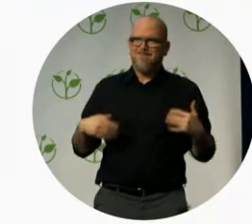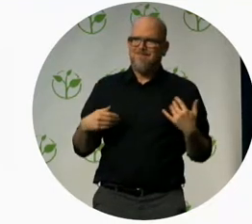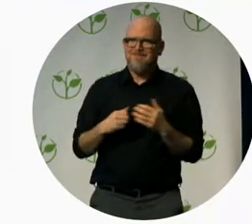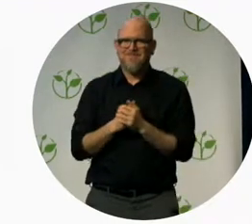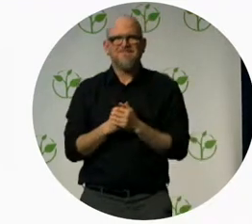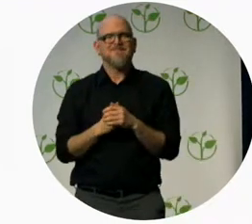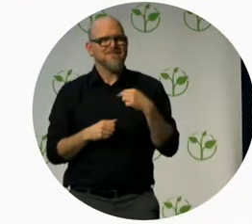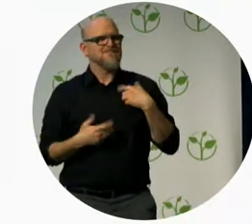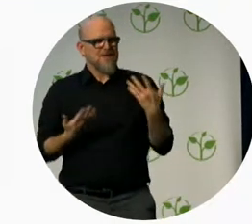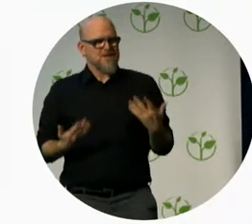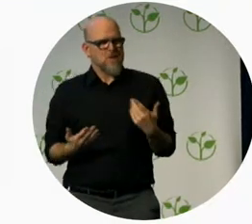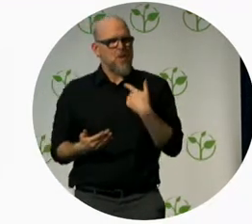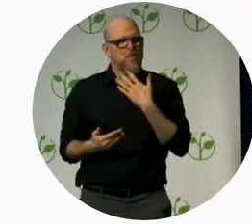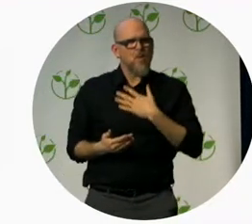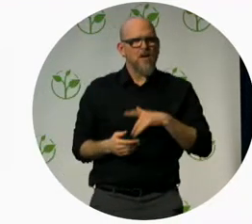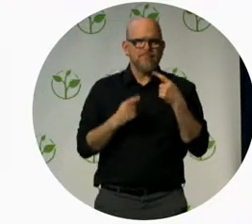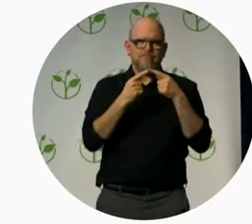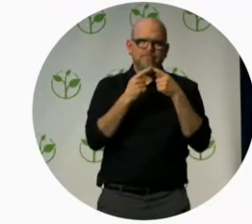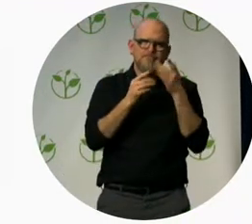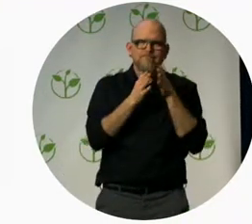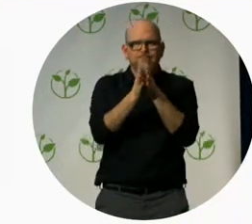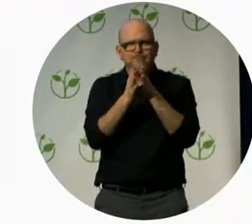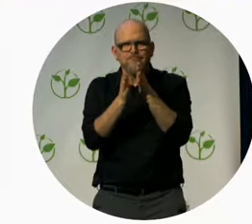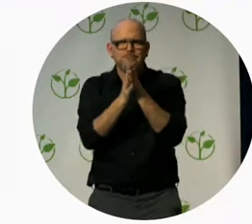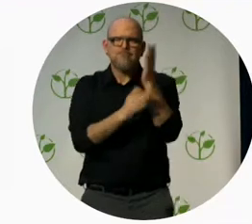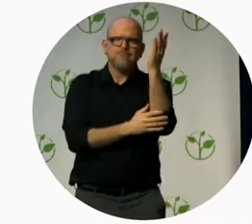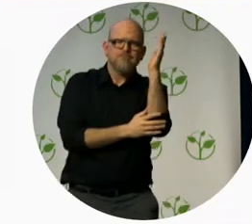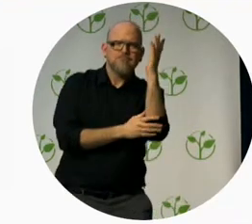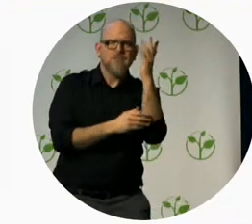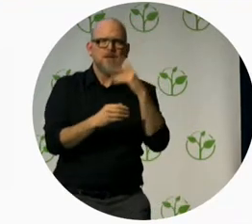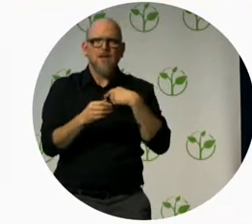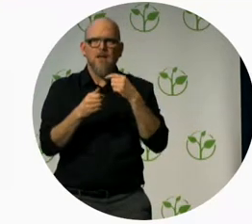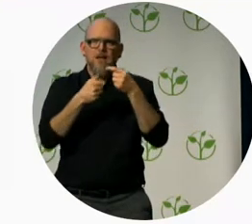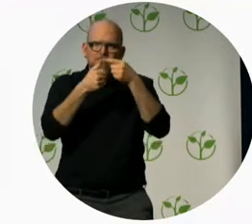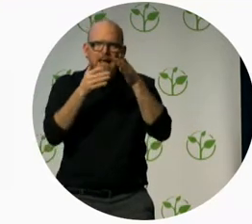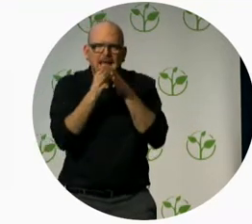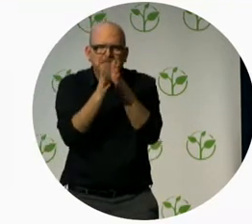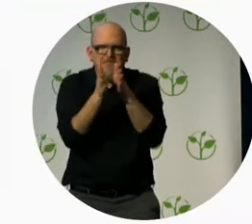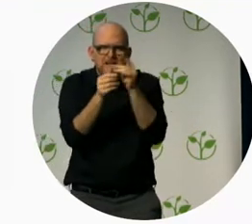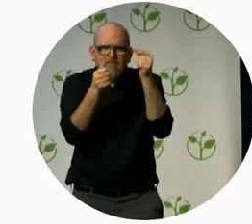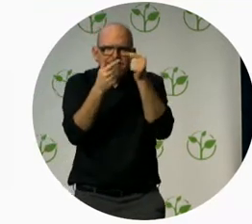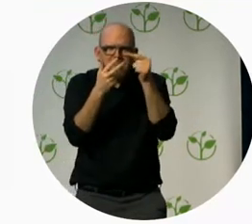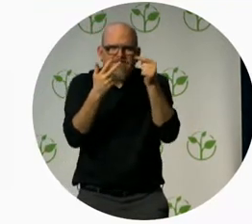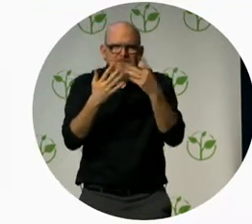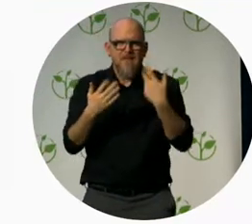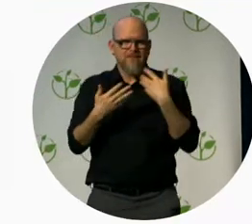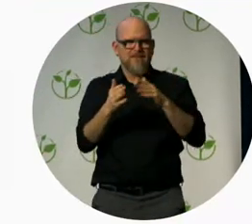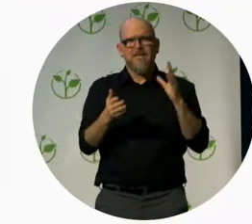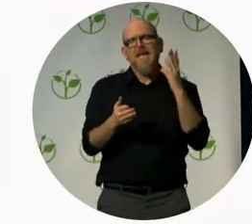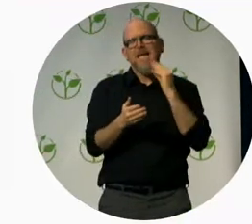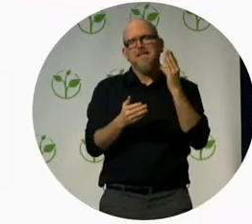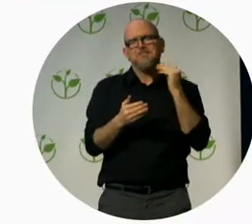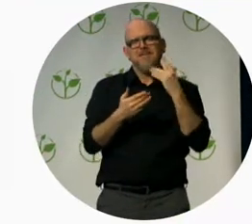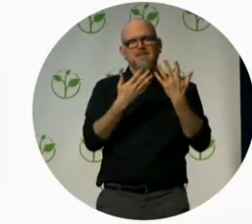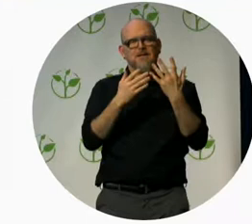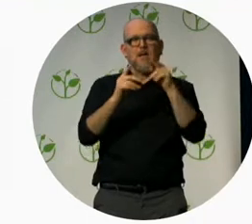what we've learned so far in our journey to think big and do big about seven years ago we